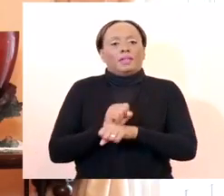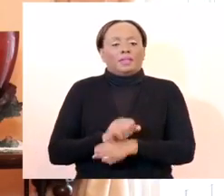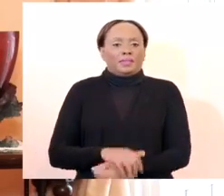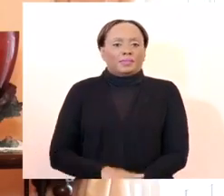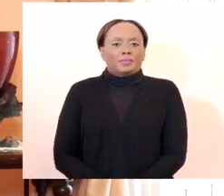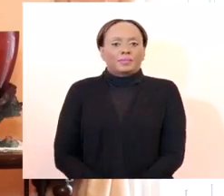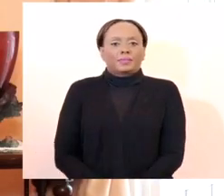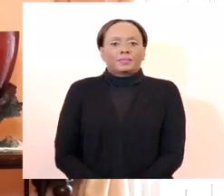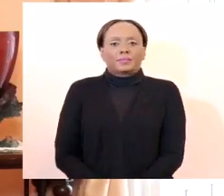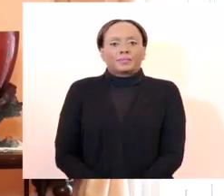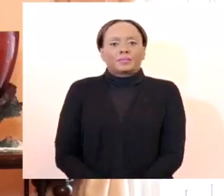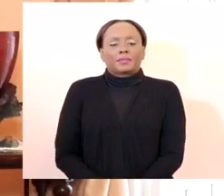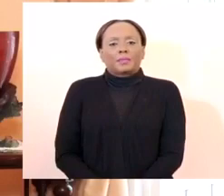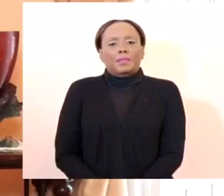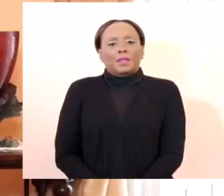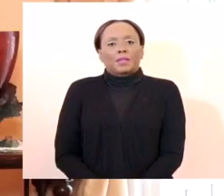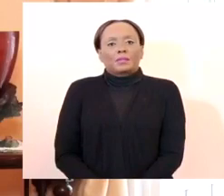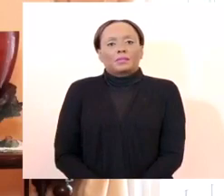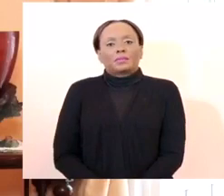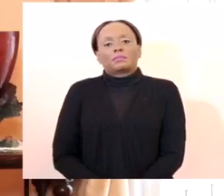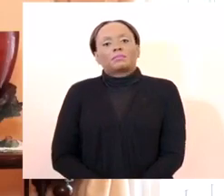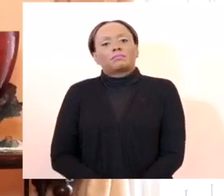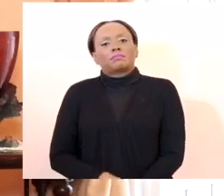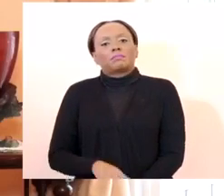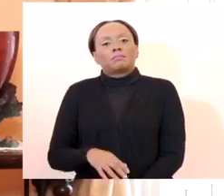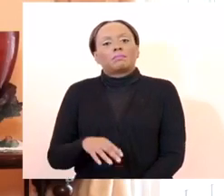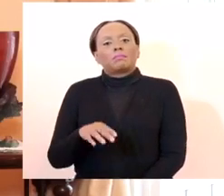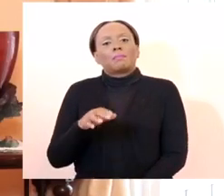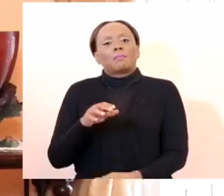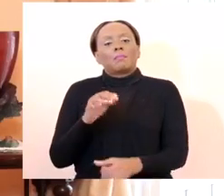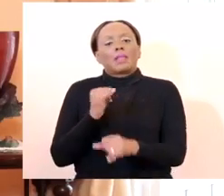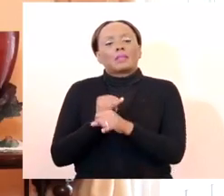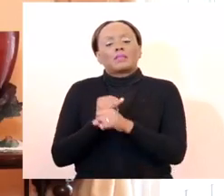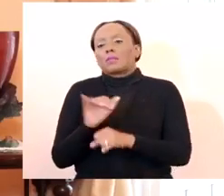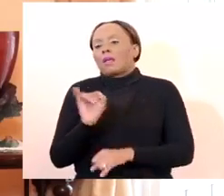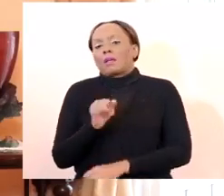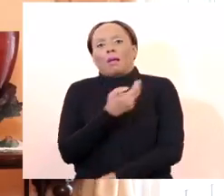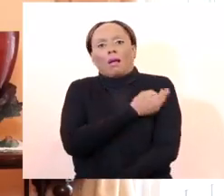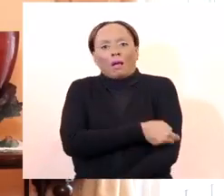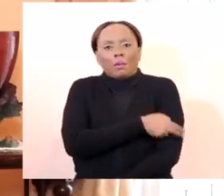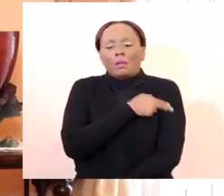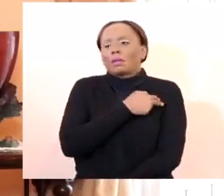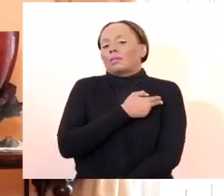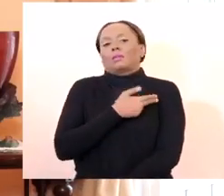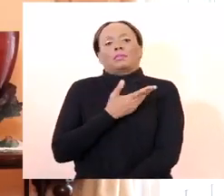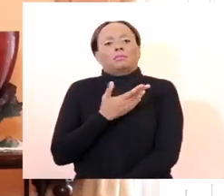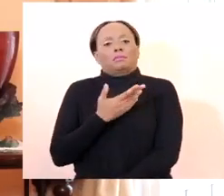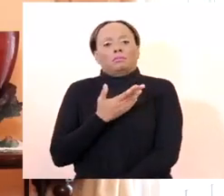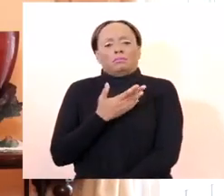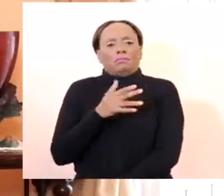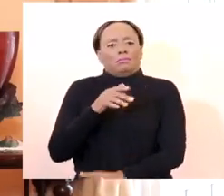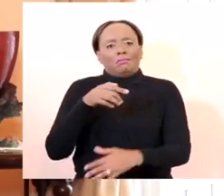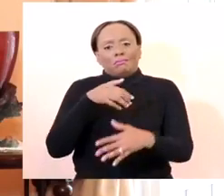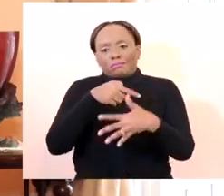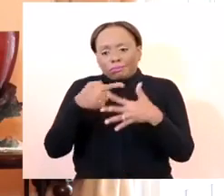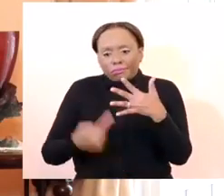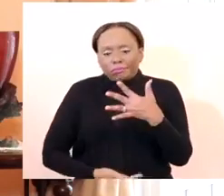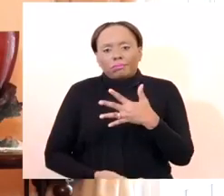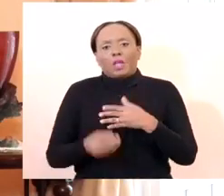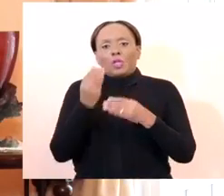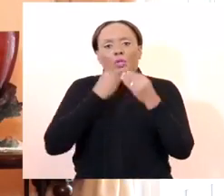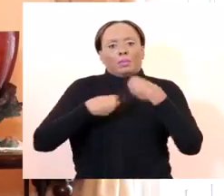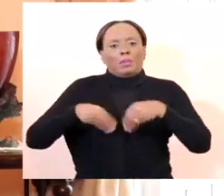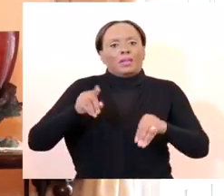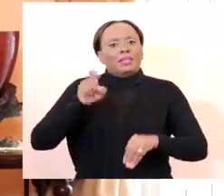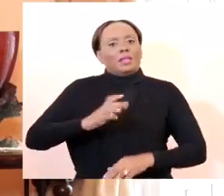that are essential services, hospital clinics and a whole variety of other facilities, need to have professional cleaning or supermarkets and so